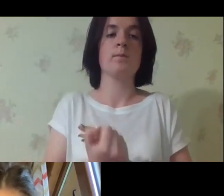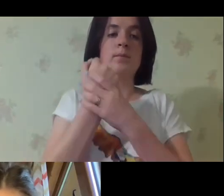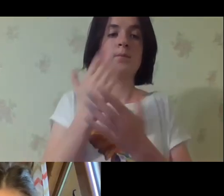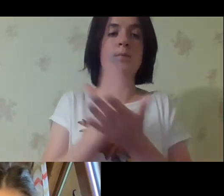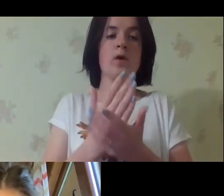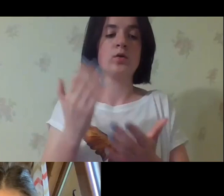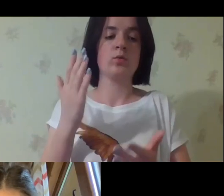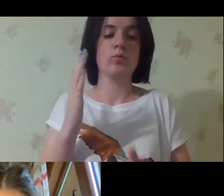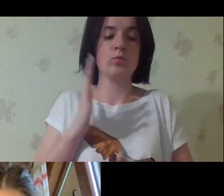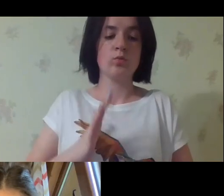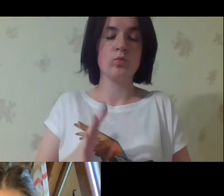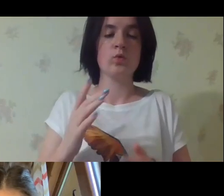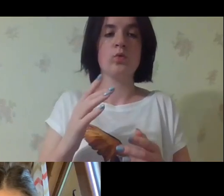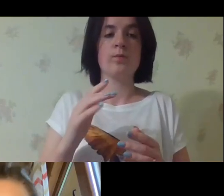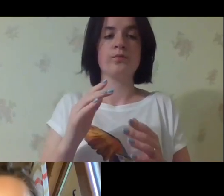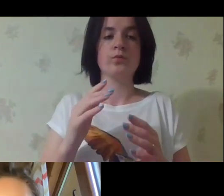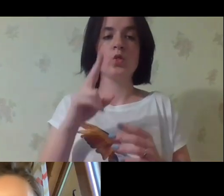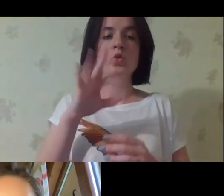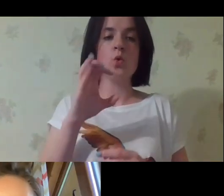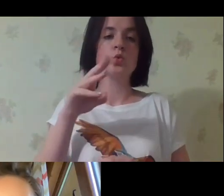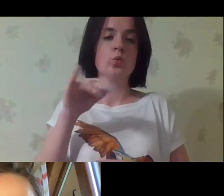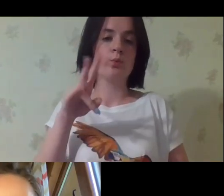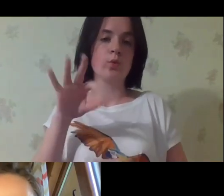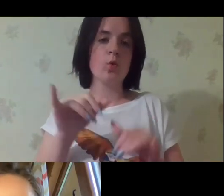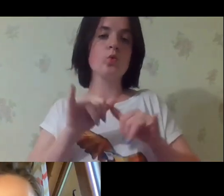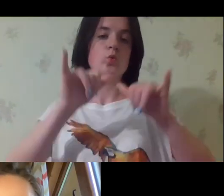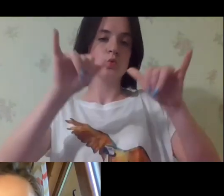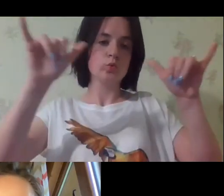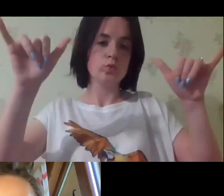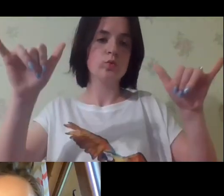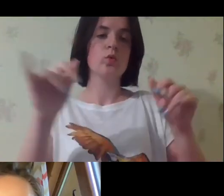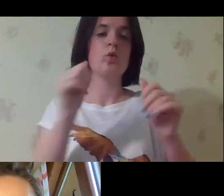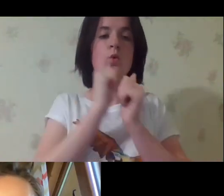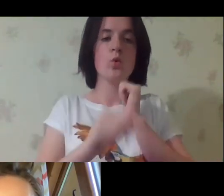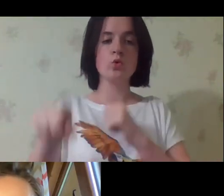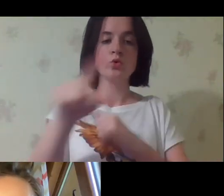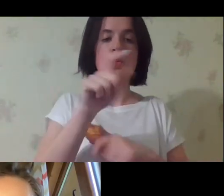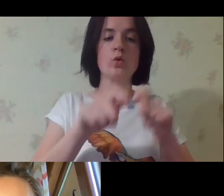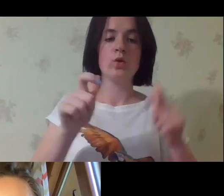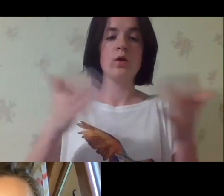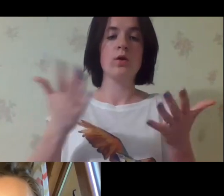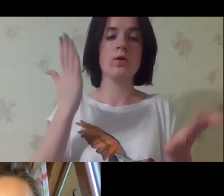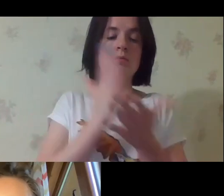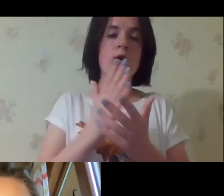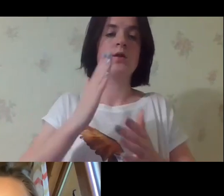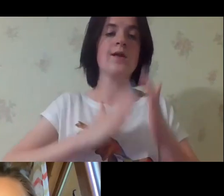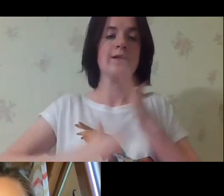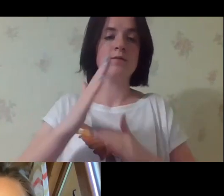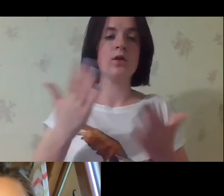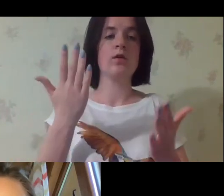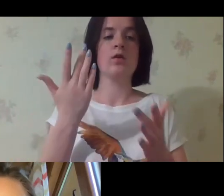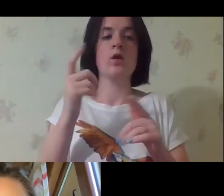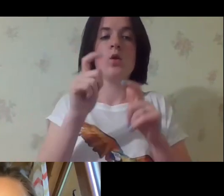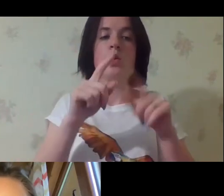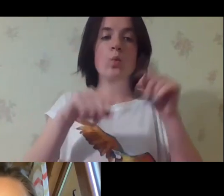that this humanitarian aid must be accessible, like shared on an equal basis for